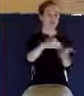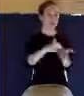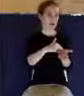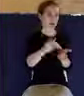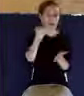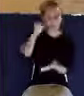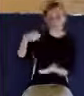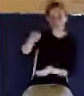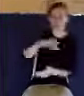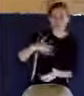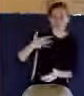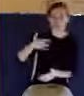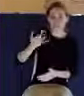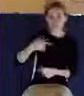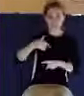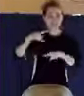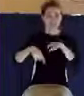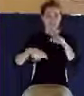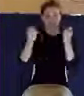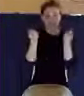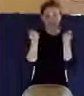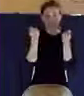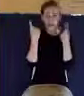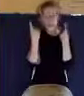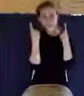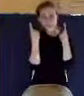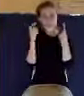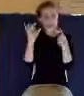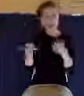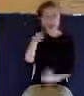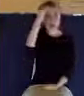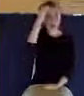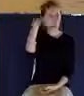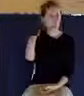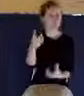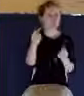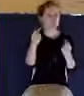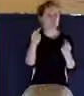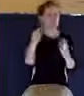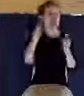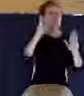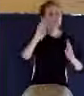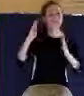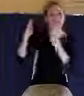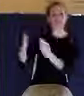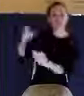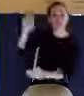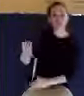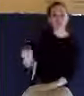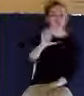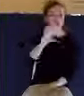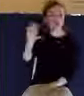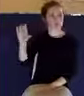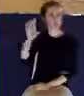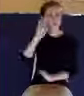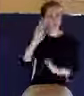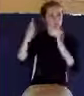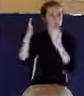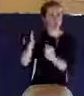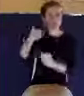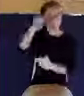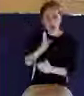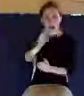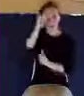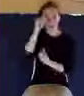can't comprehend that, then, again, focus on the cross and God's, the Father's satisfaction of what